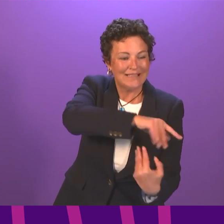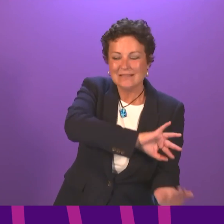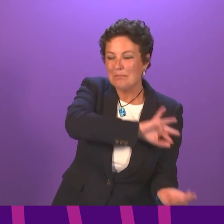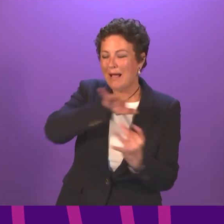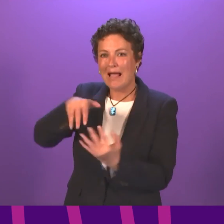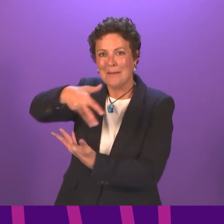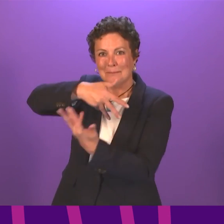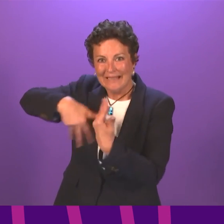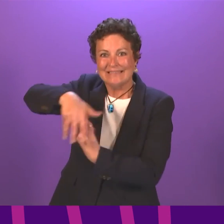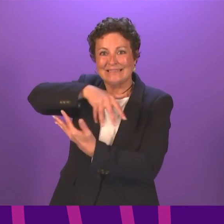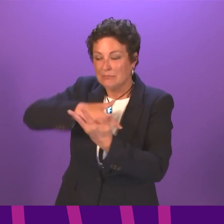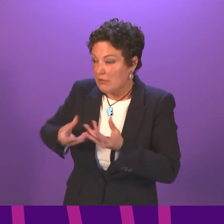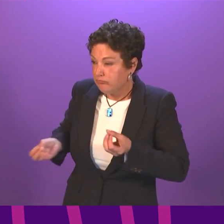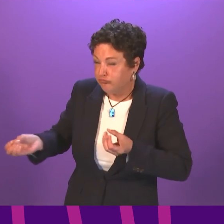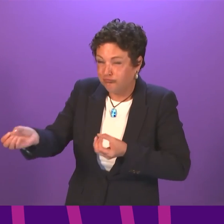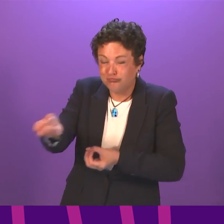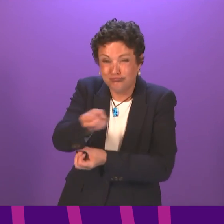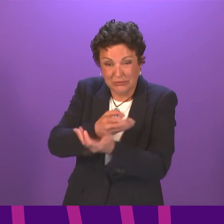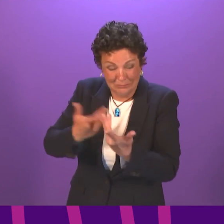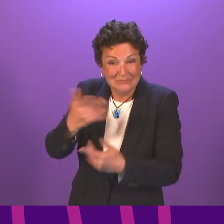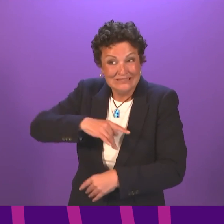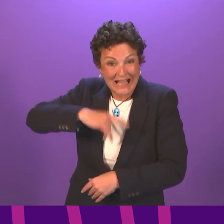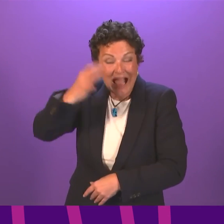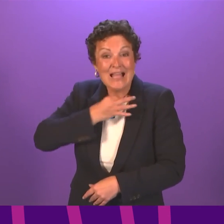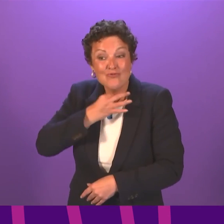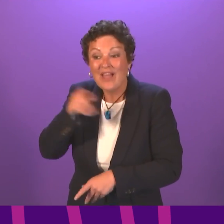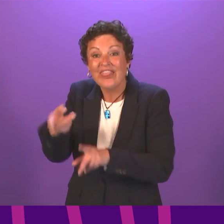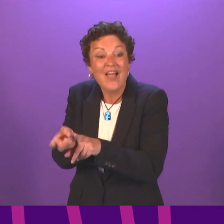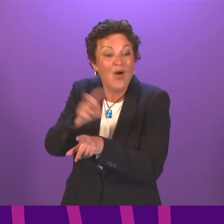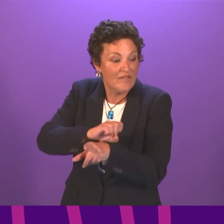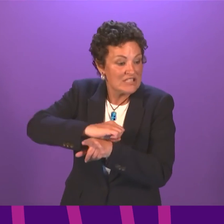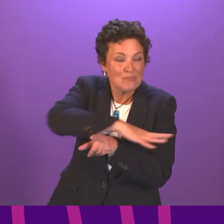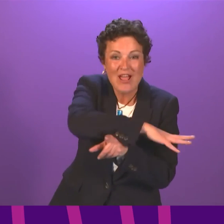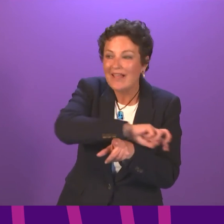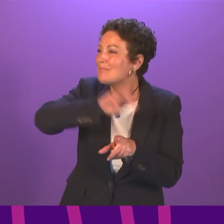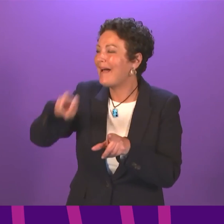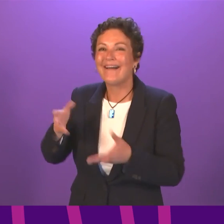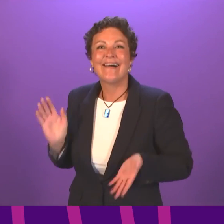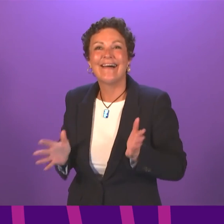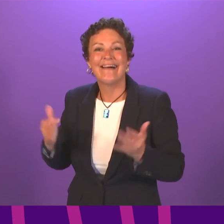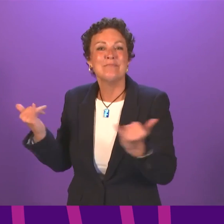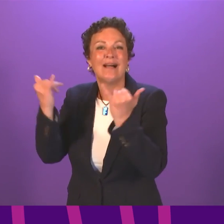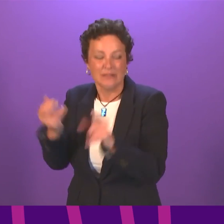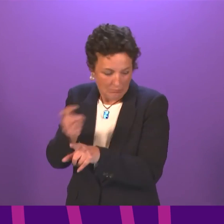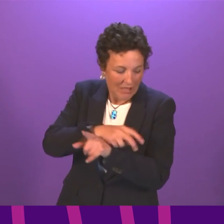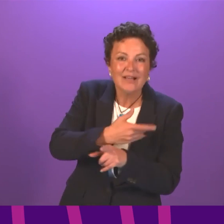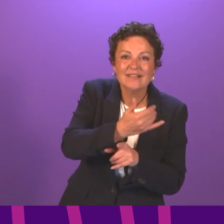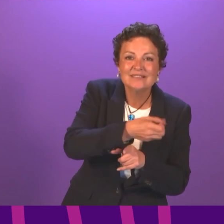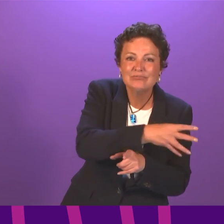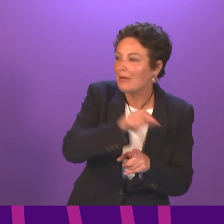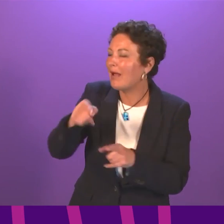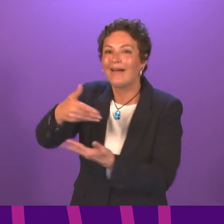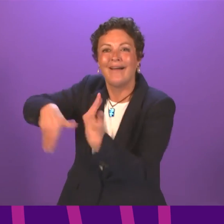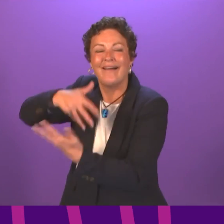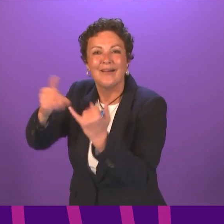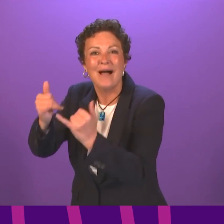risk of spreading of the virus to different parts of the country. That is really difficult for the cruise industry because they are an important part of